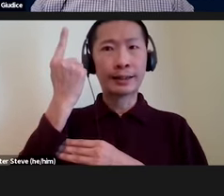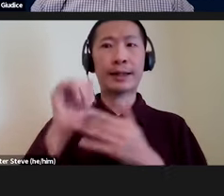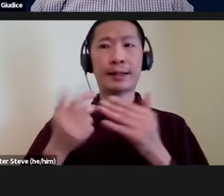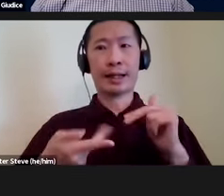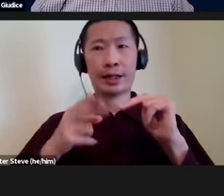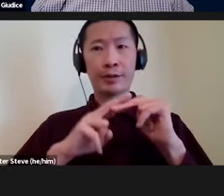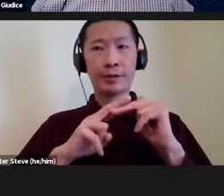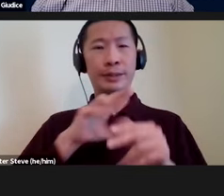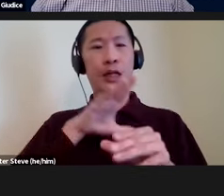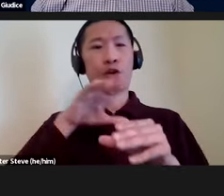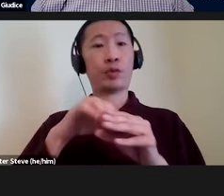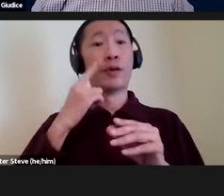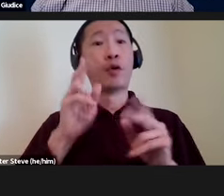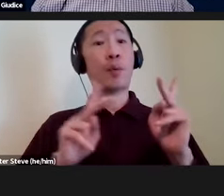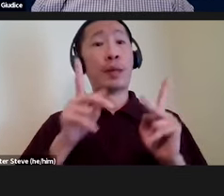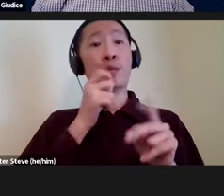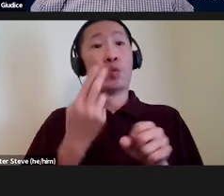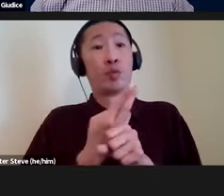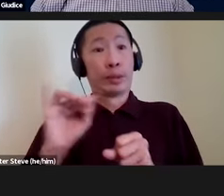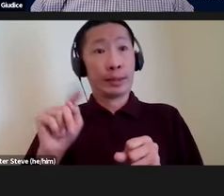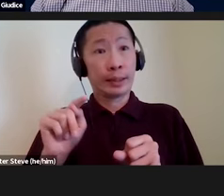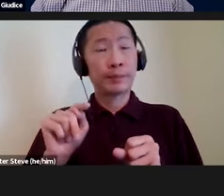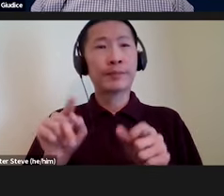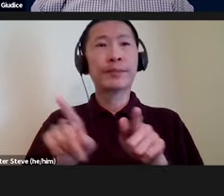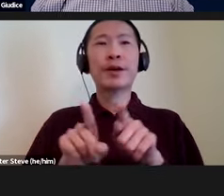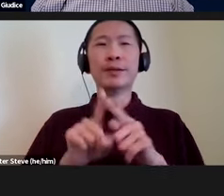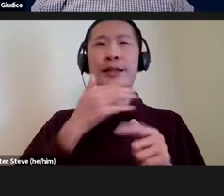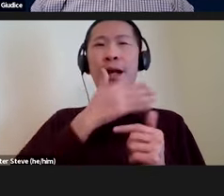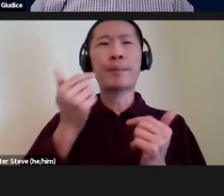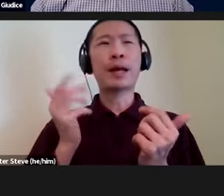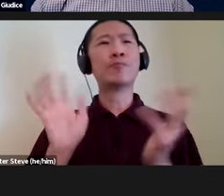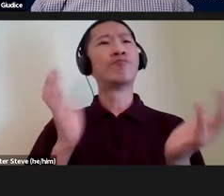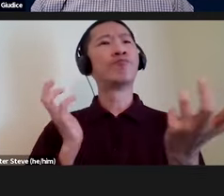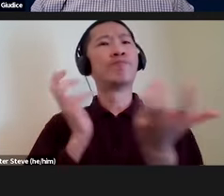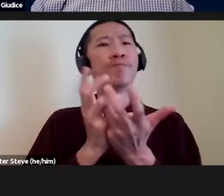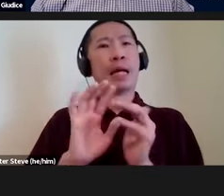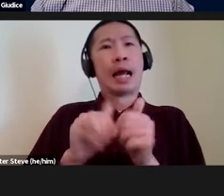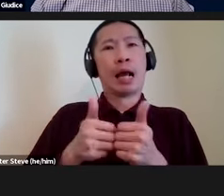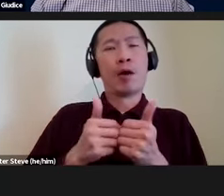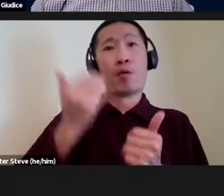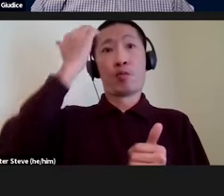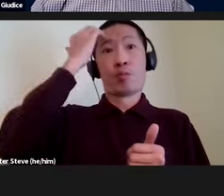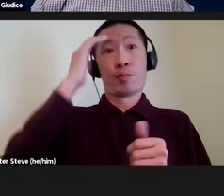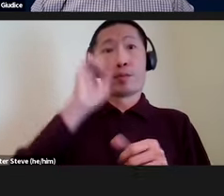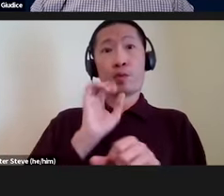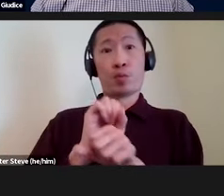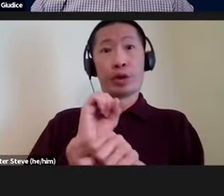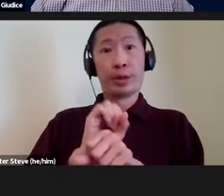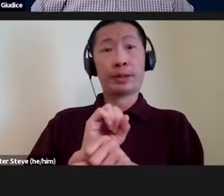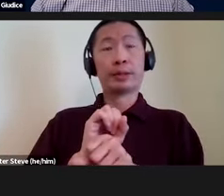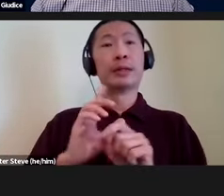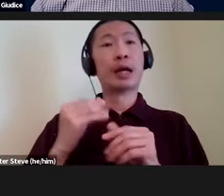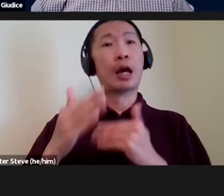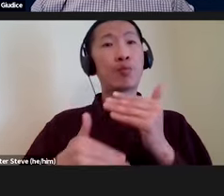increases inclusion for those who consume it, and so it better mirrors how the brain actually works and